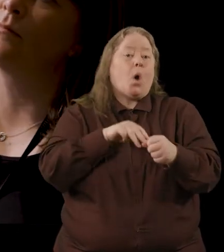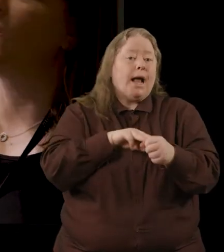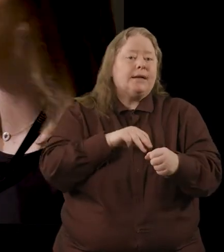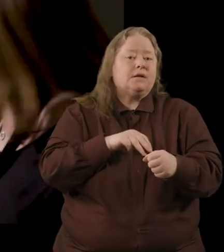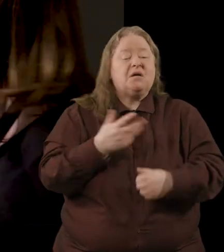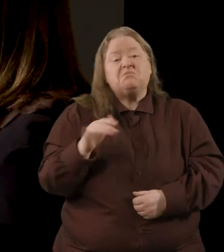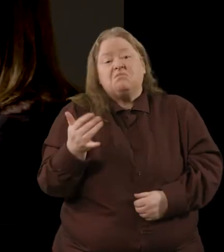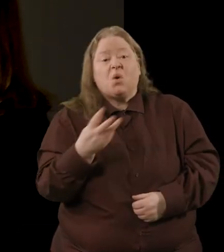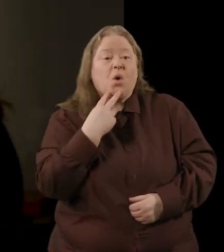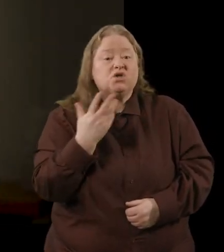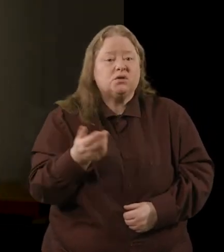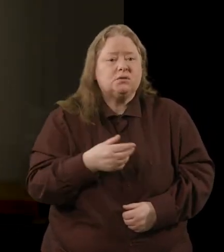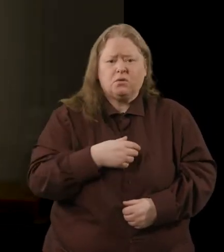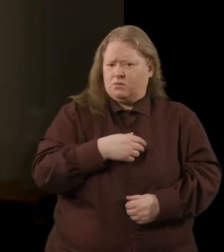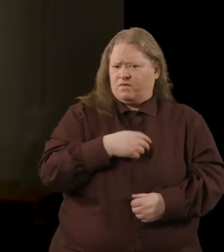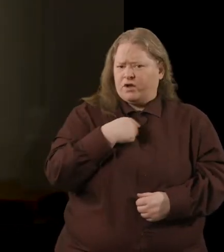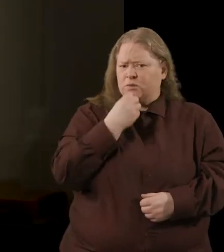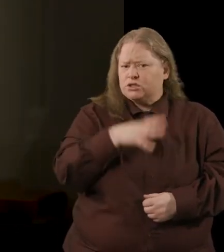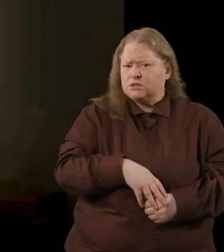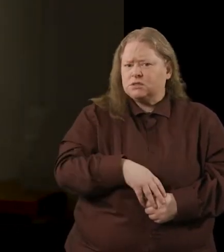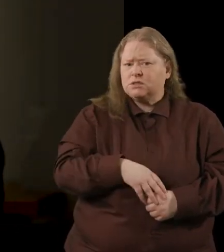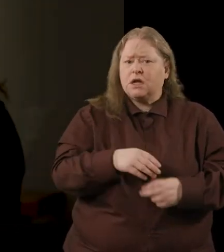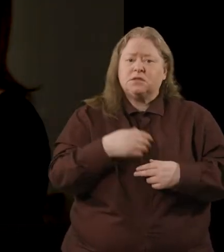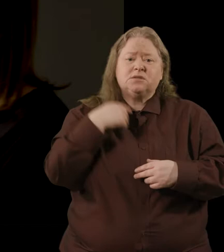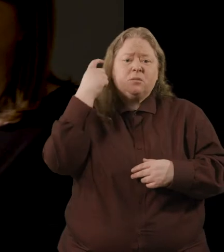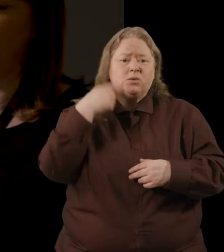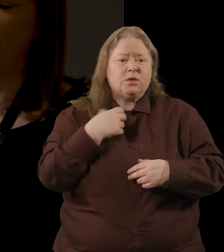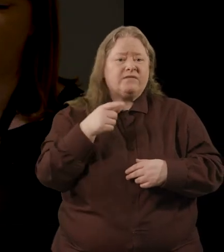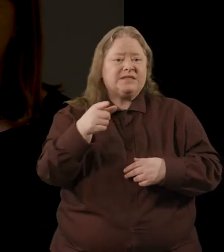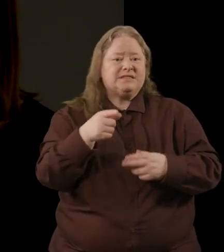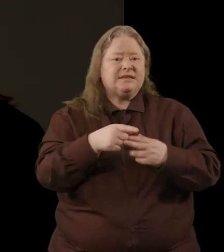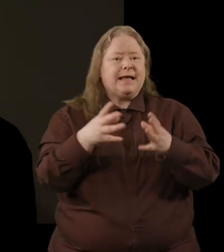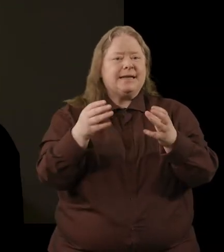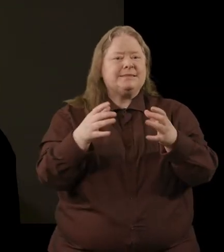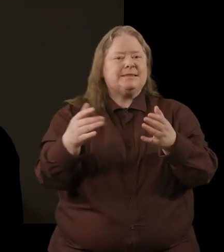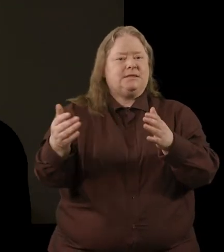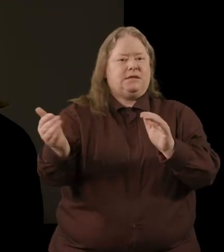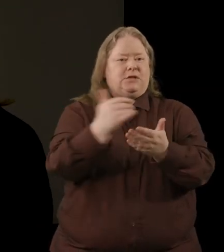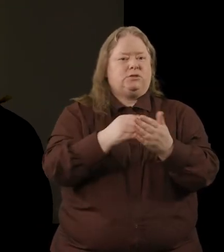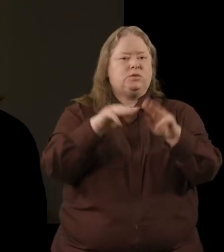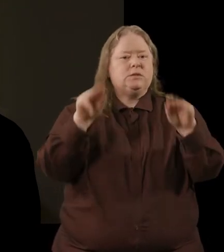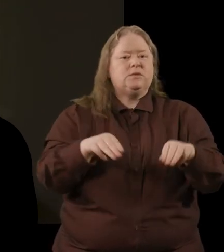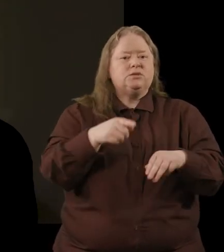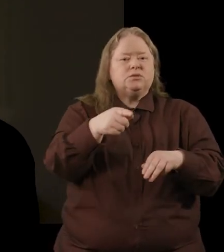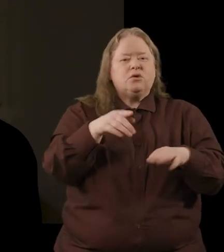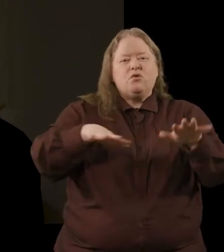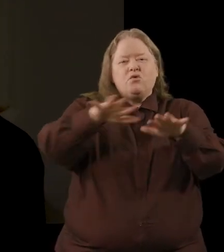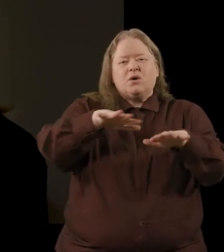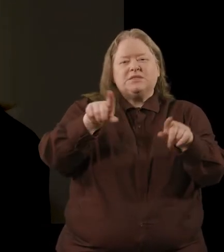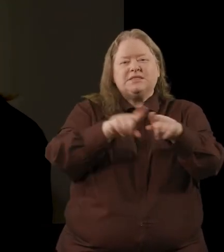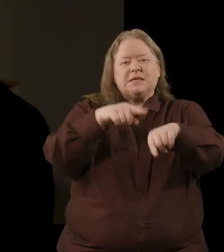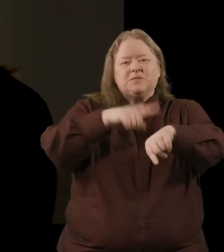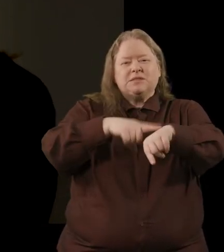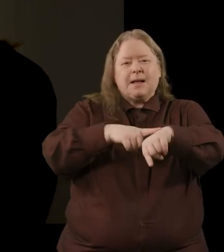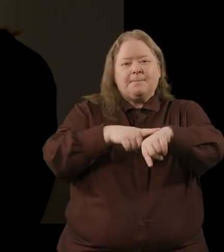water. Okay it's very pretty and I suppose we have this in the handling collection in the museum I think it's you know around the same time